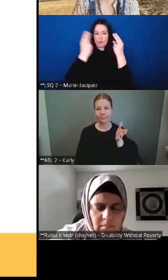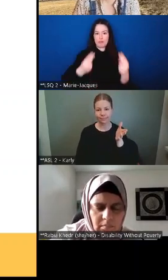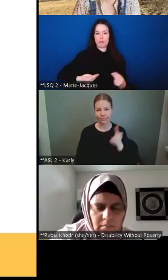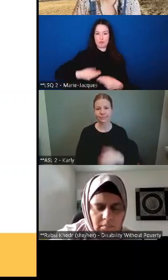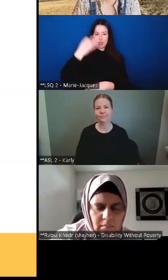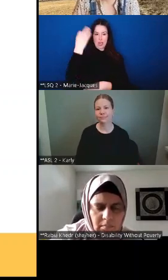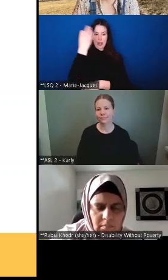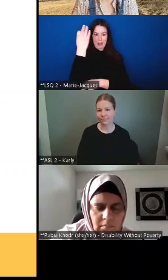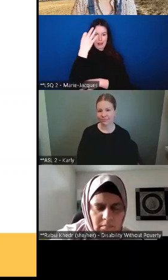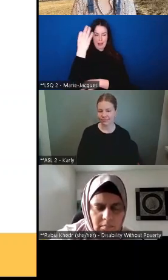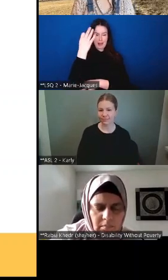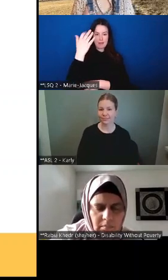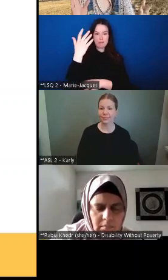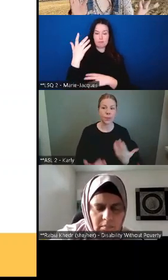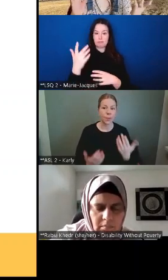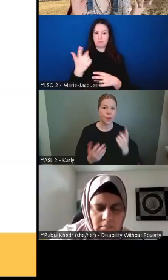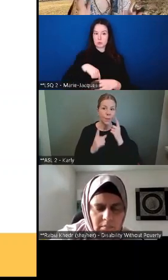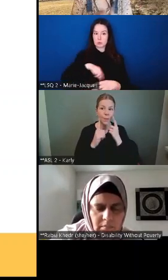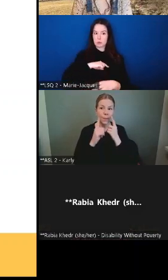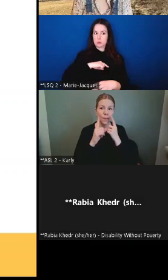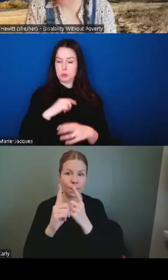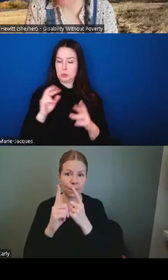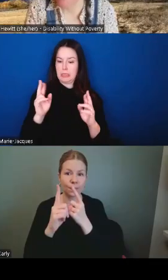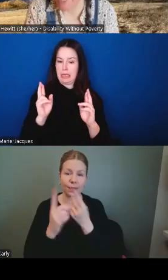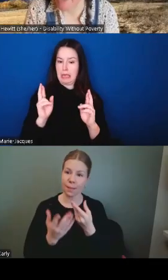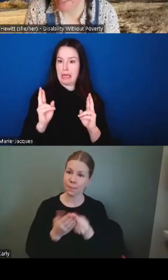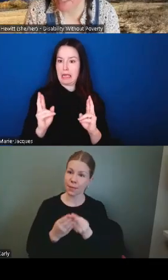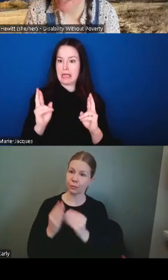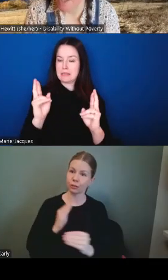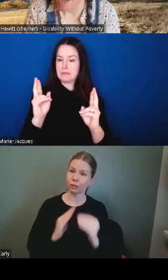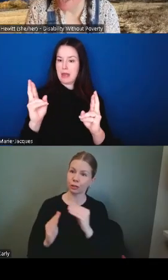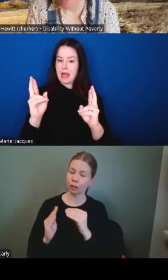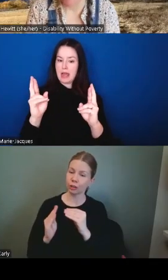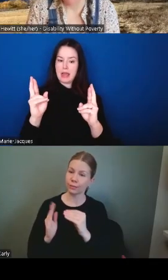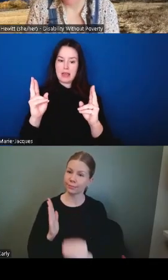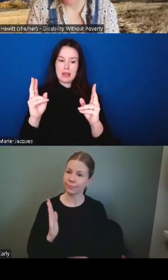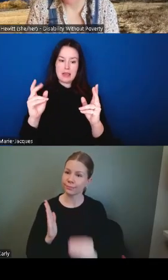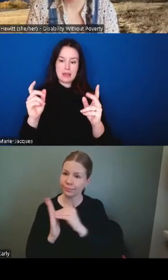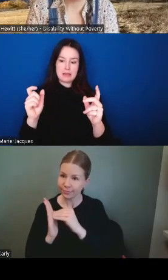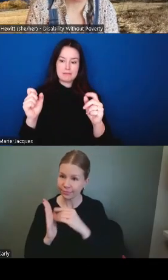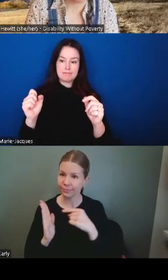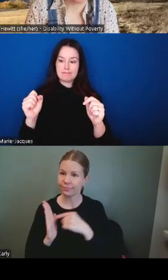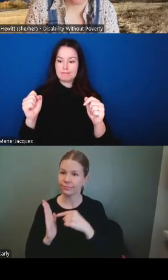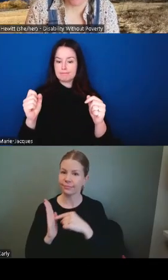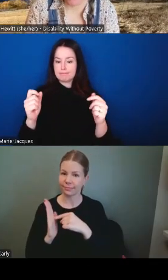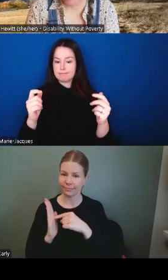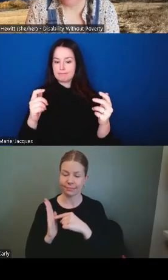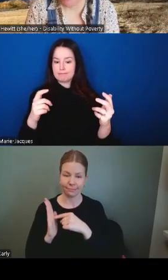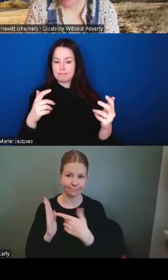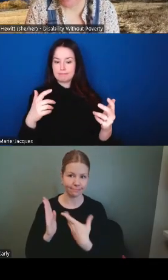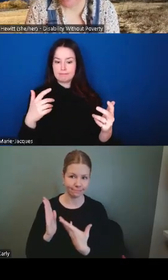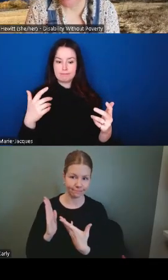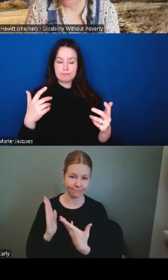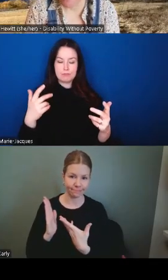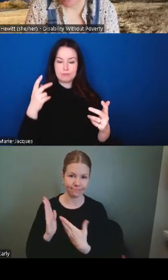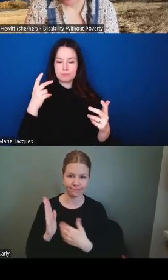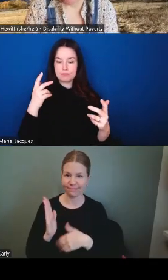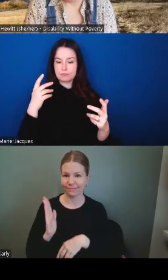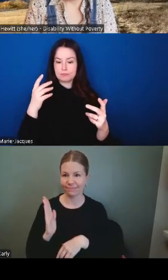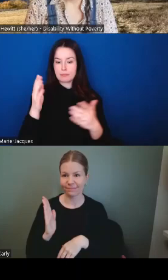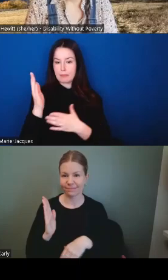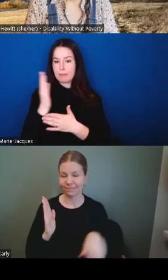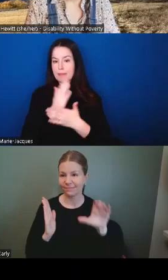money in the budget that will give us an a sense of how the government intends to fund this